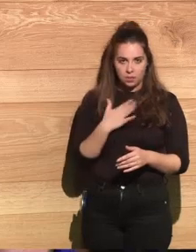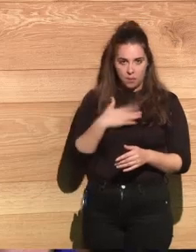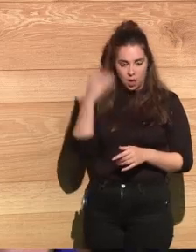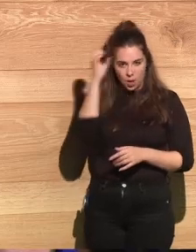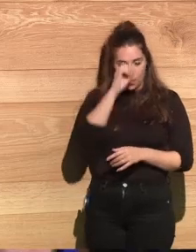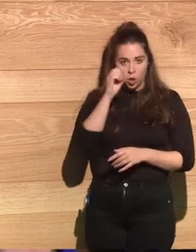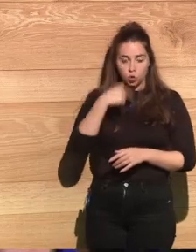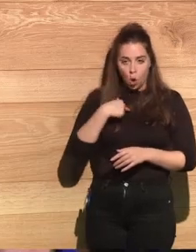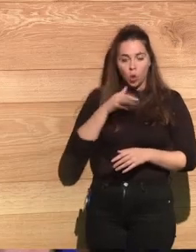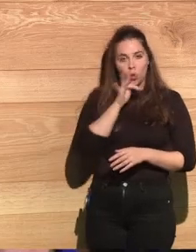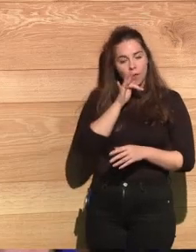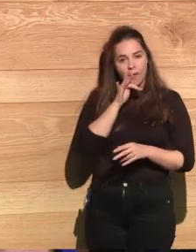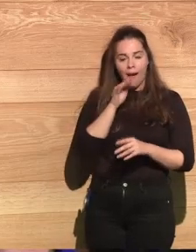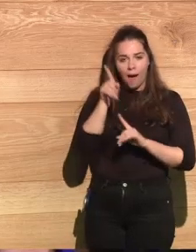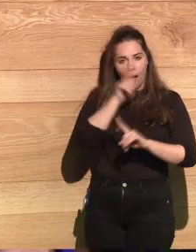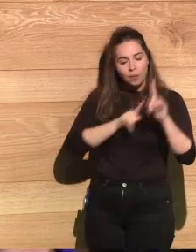that forgiveness.